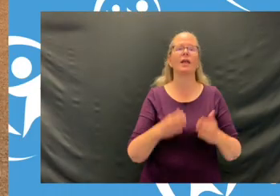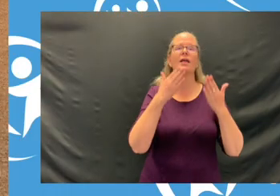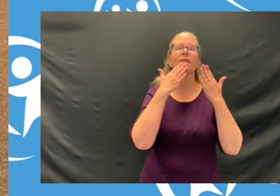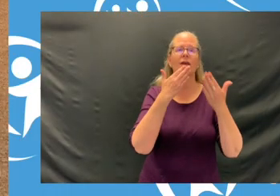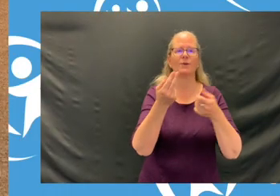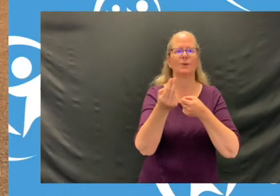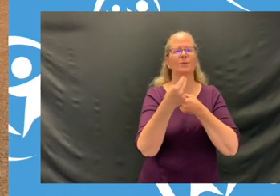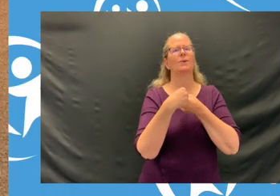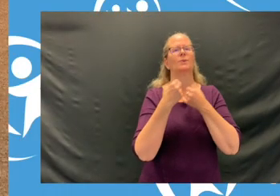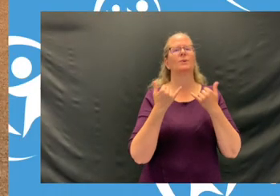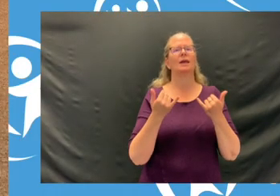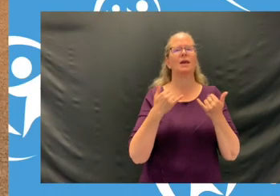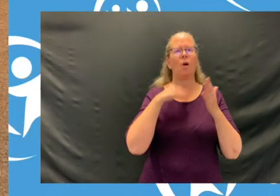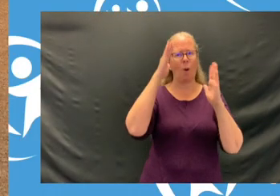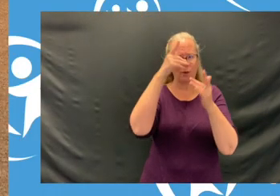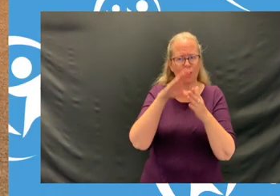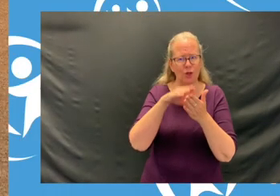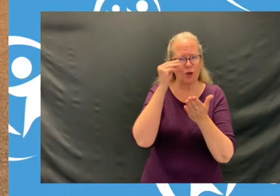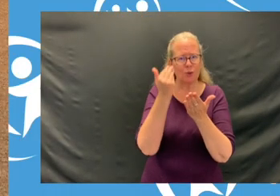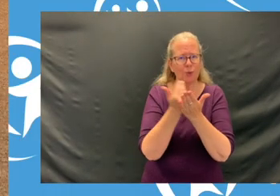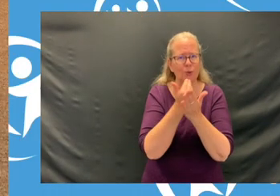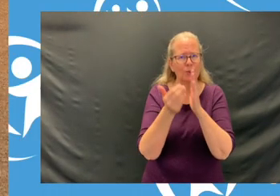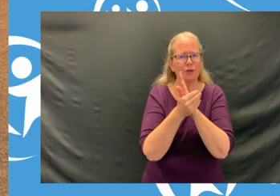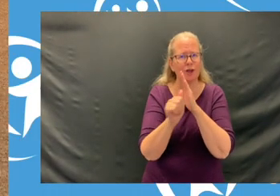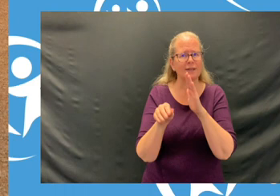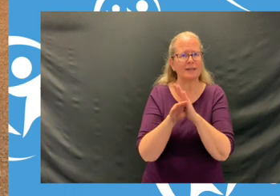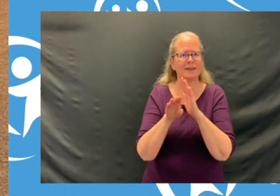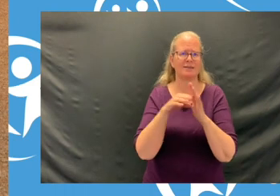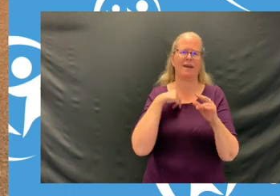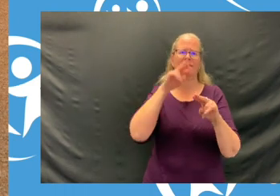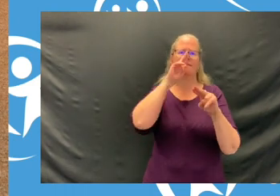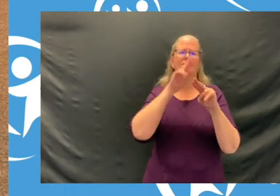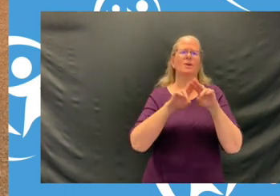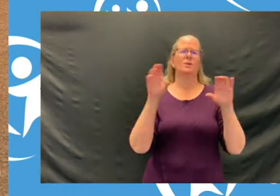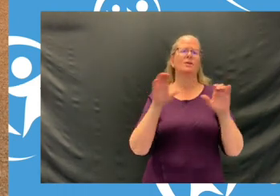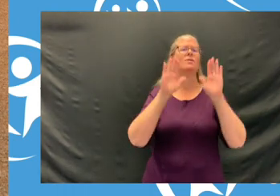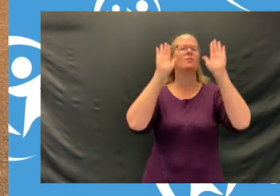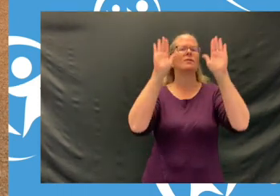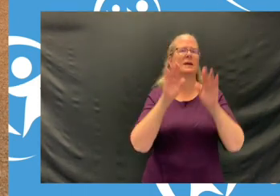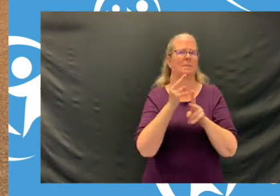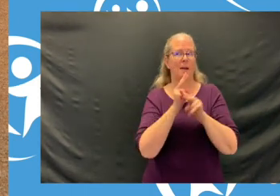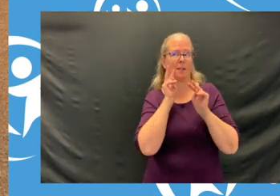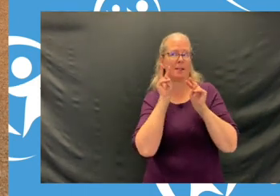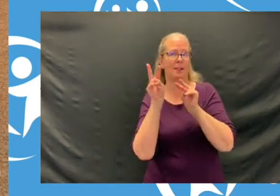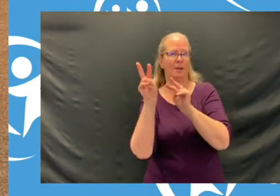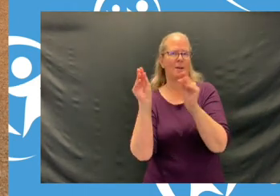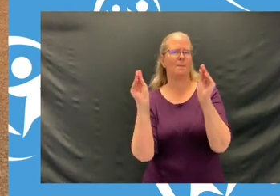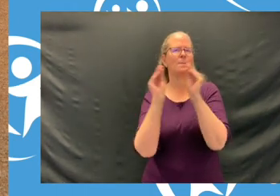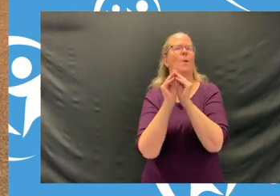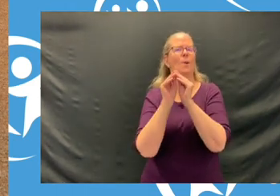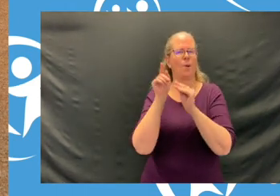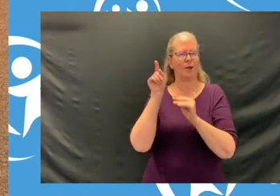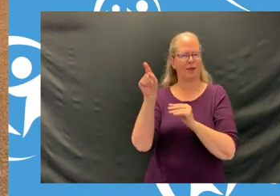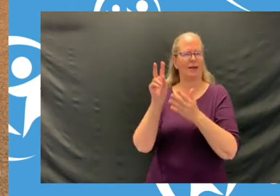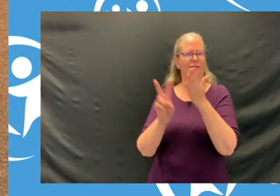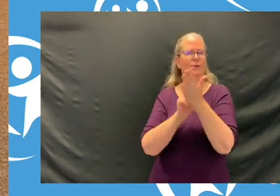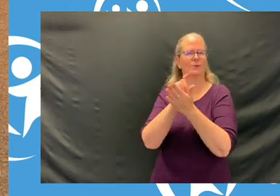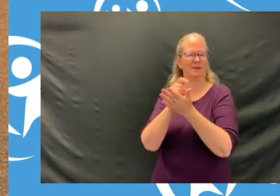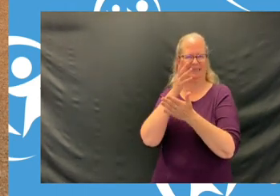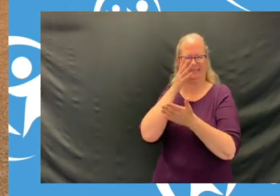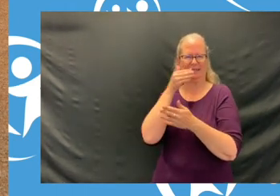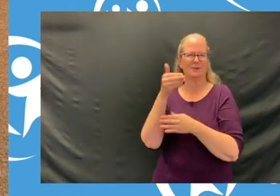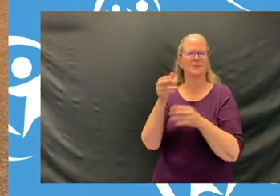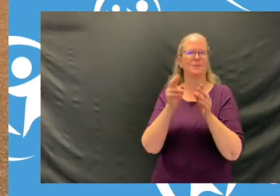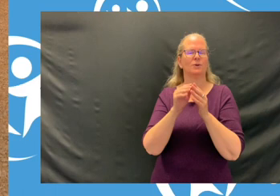thank you for joining me today I hope you learned some new soccer skills and had a fun time doing it keep an eye out for more taking strides at home videos